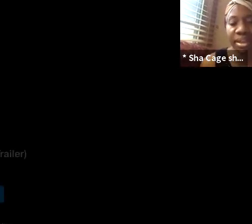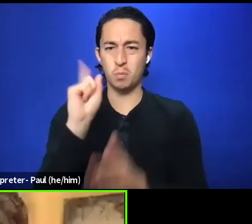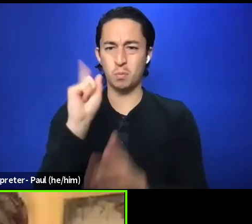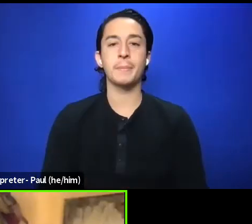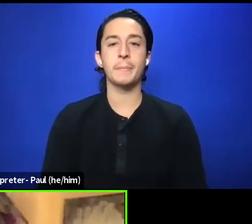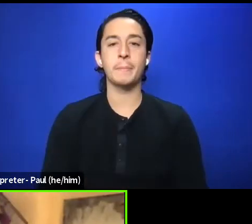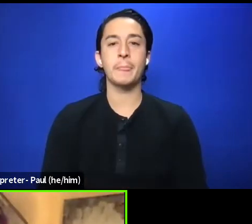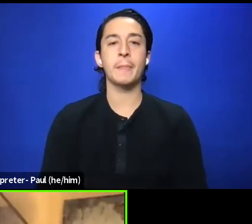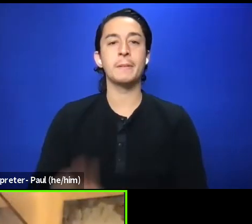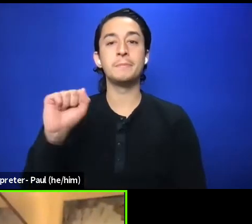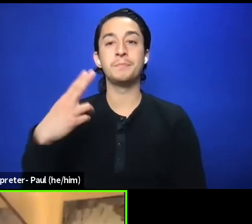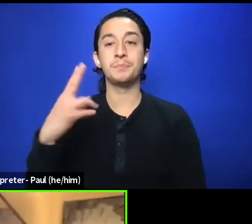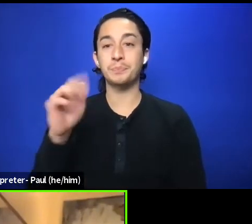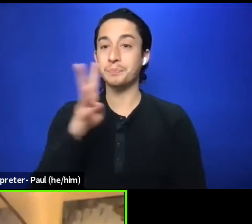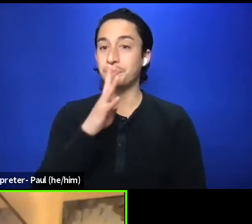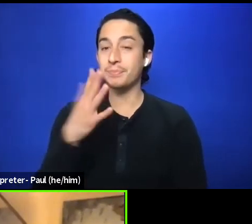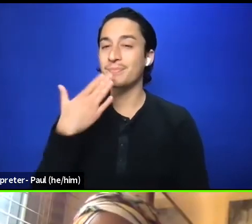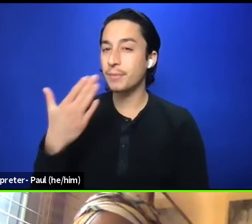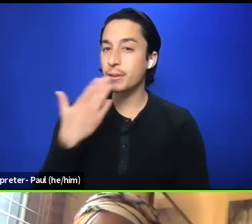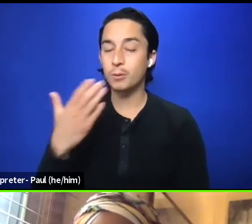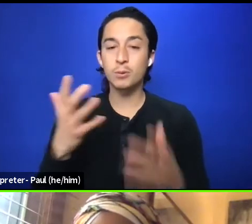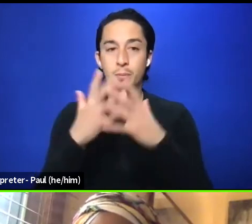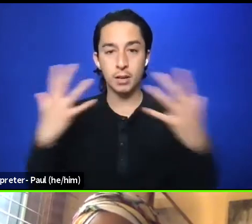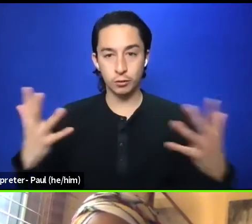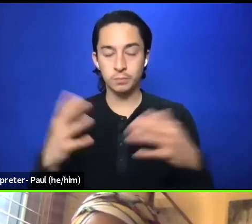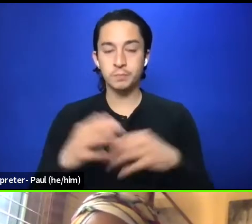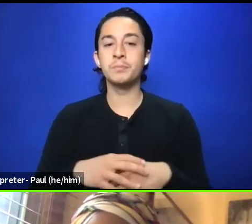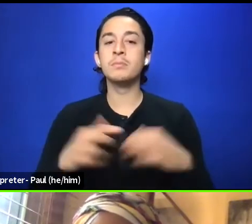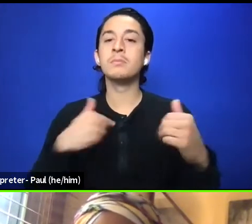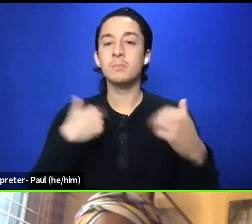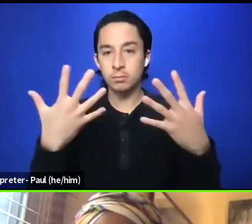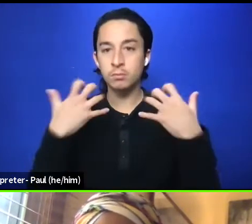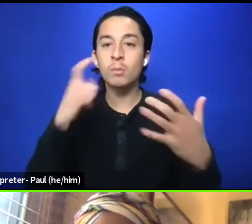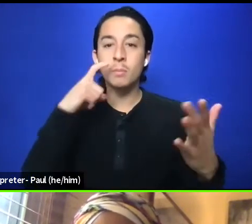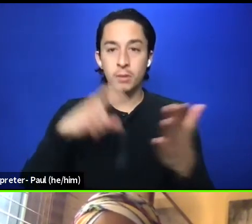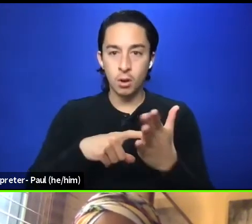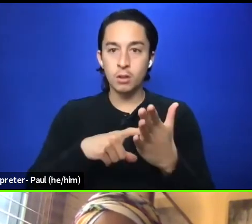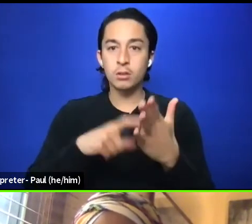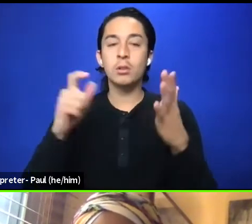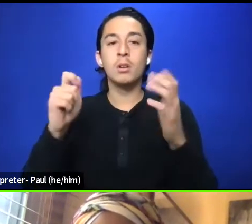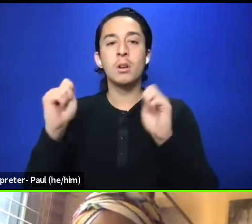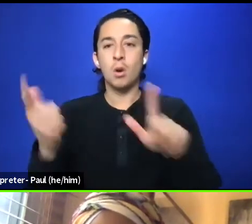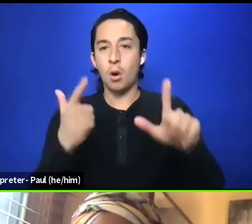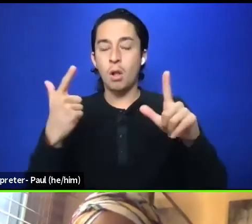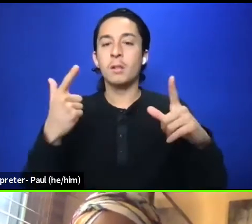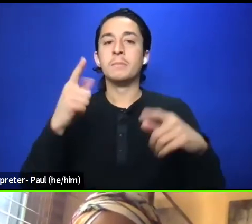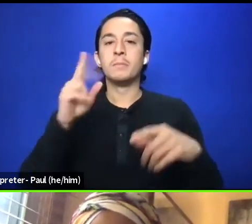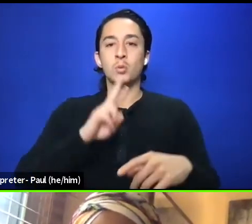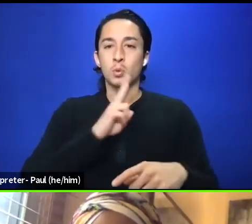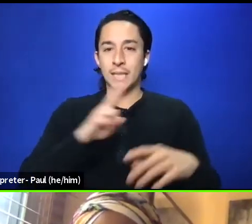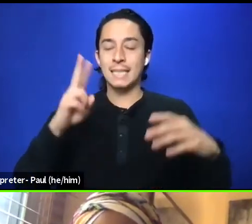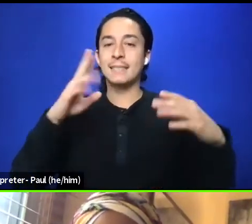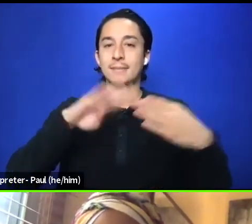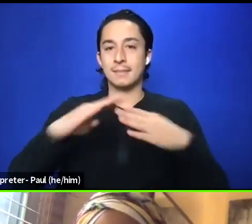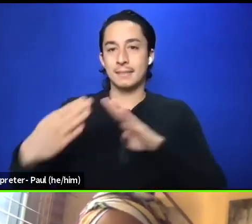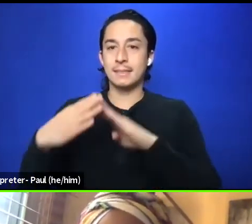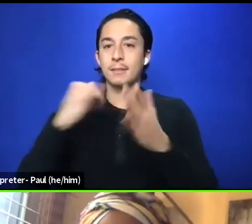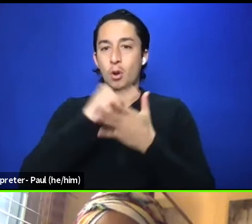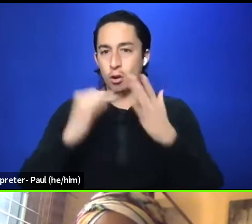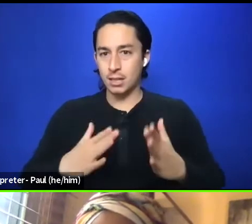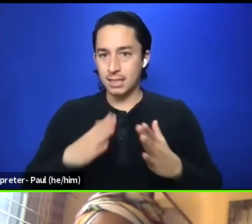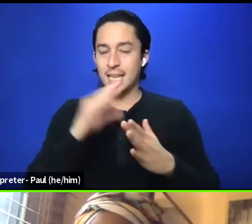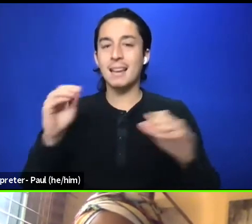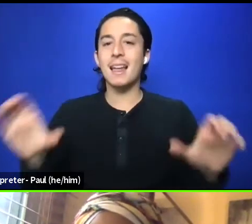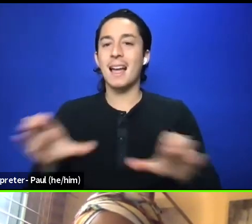Thank you so much. I just want to acknowledge all of the Twin Cities artists and activators that were in that